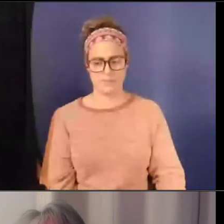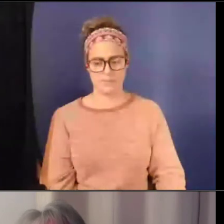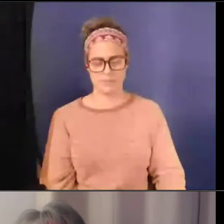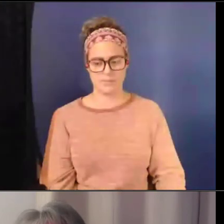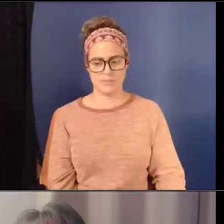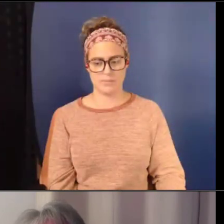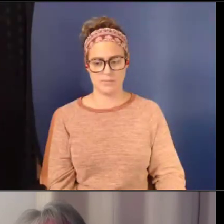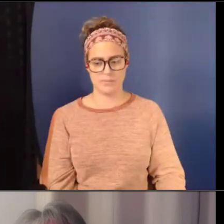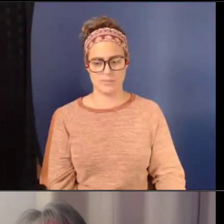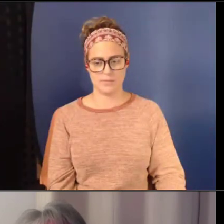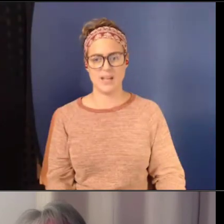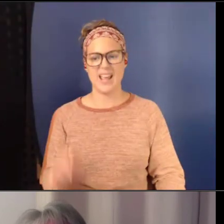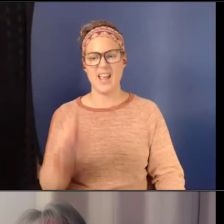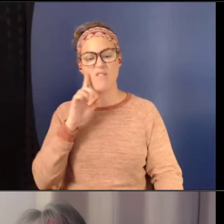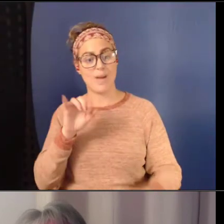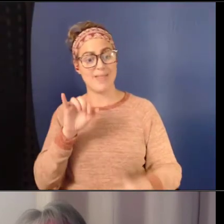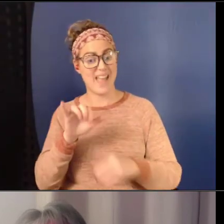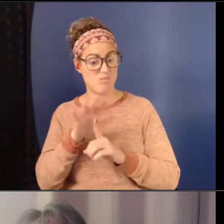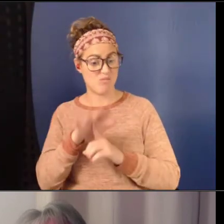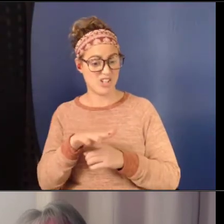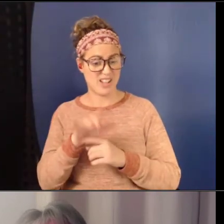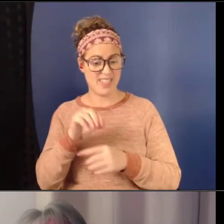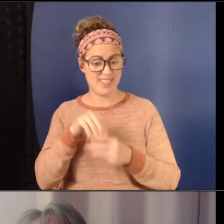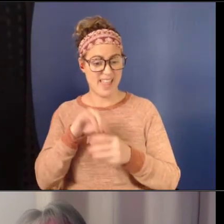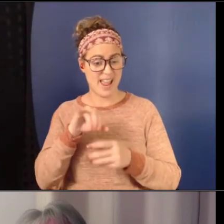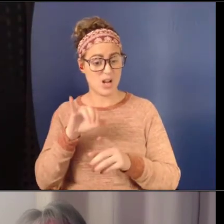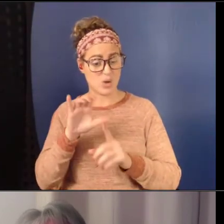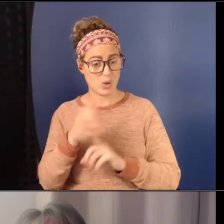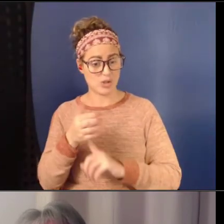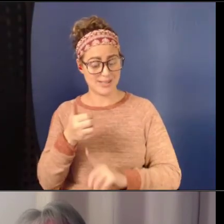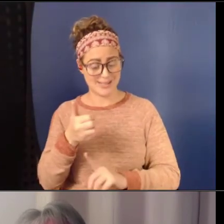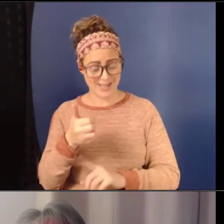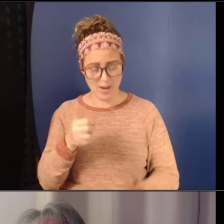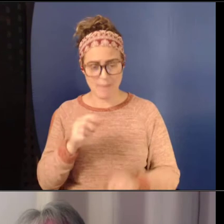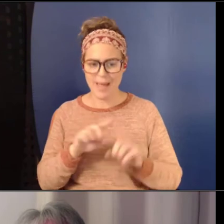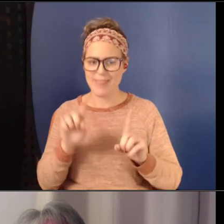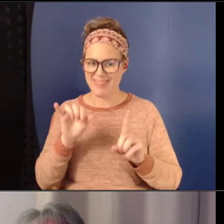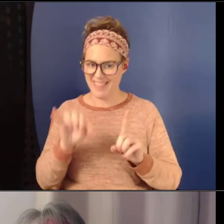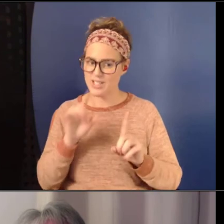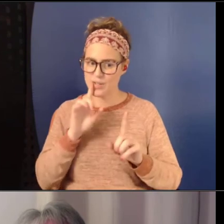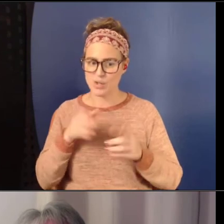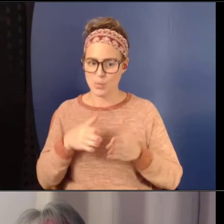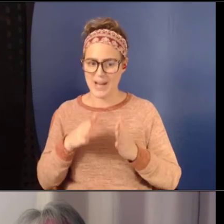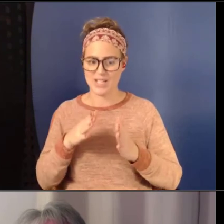but there are ways to create protection.